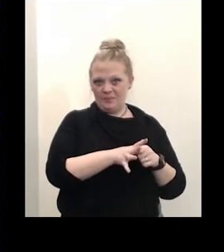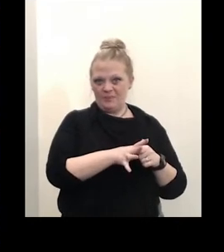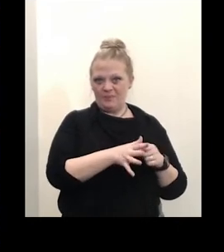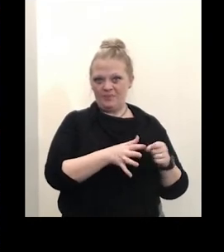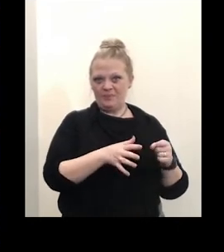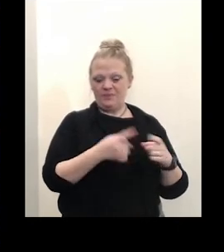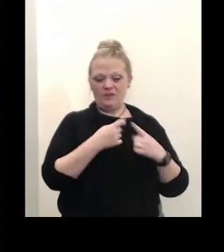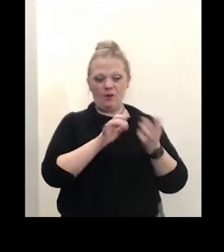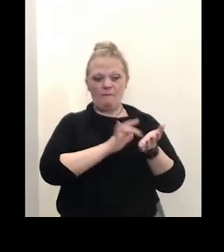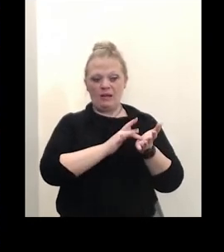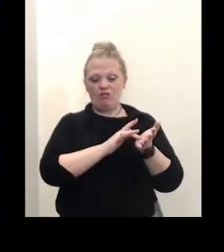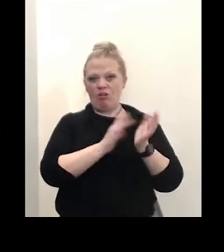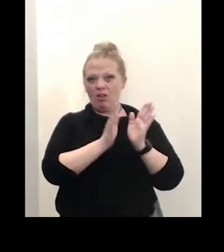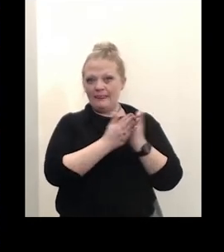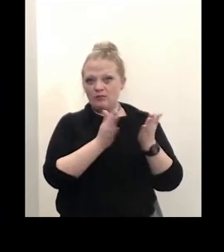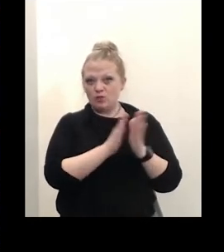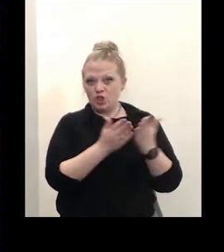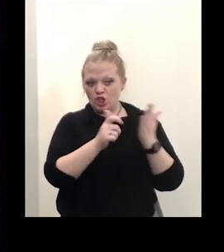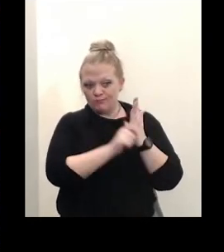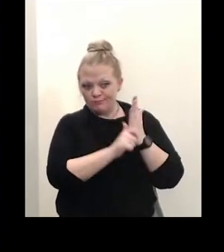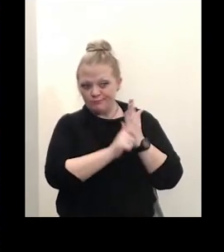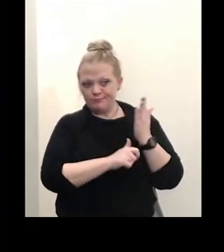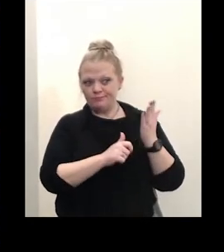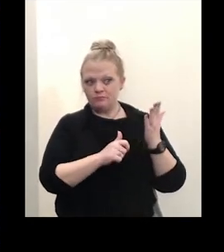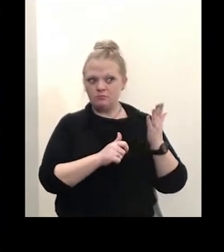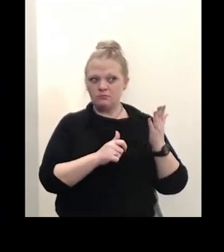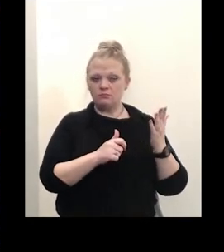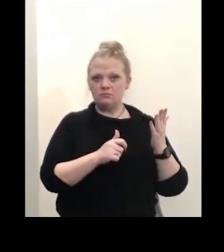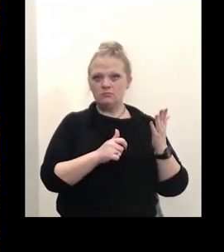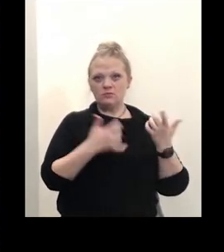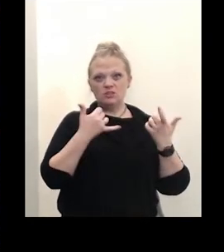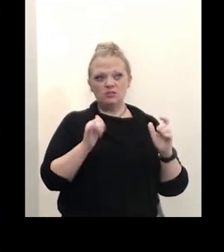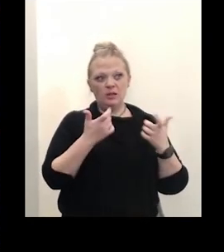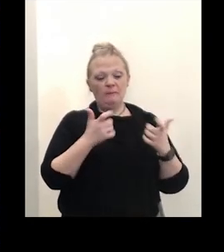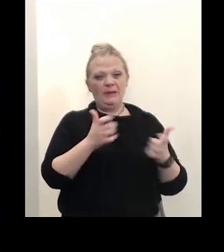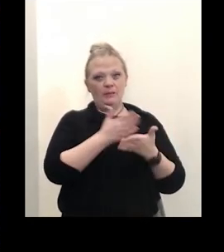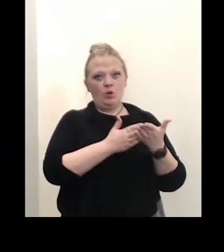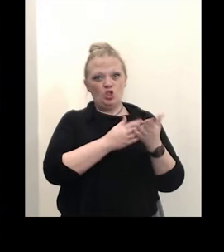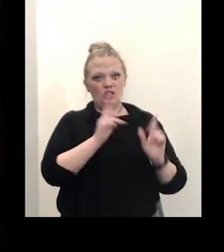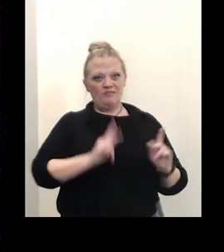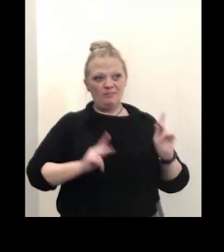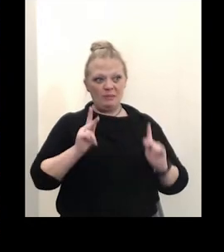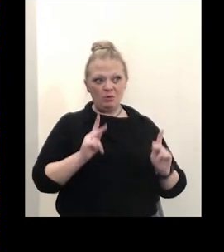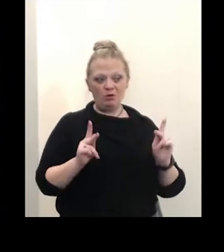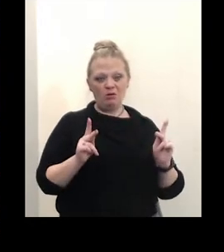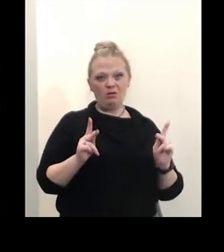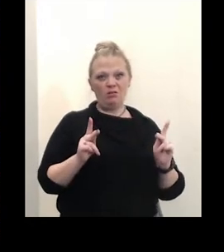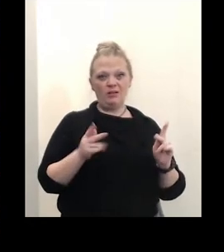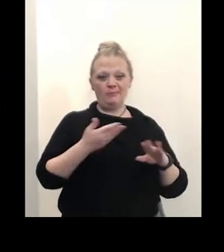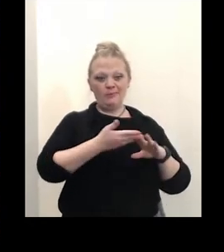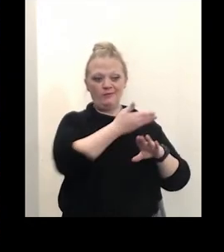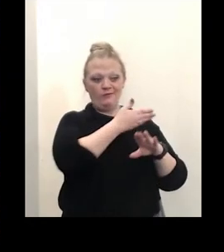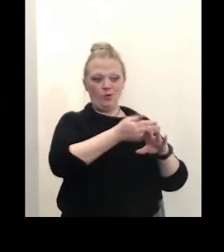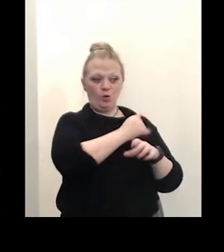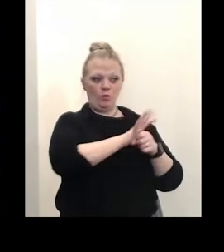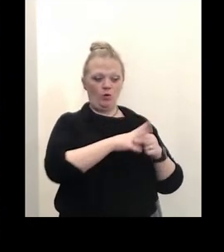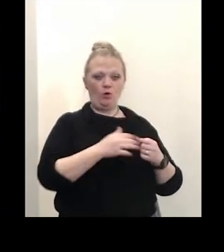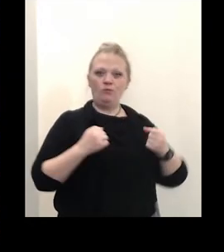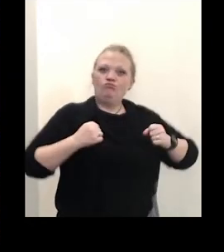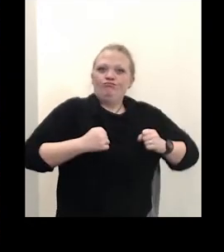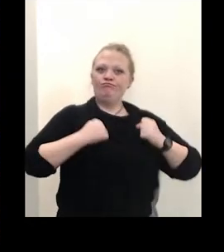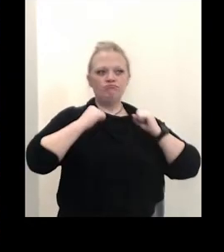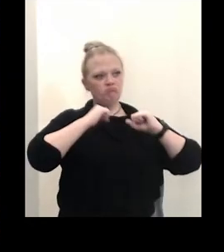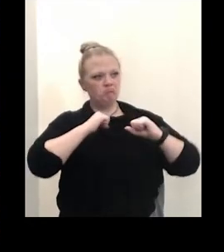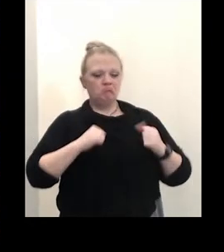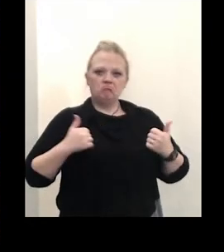literature there's still like a significant proportion of people who um you know before covid might have been you know well have no underlying disease